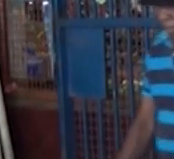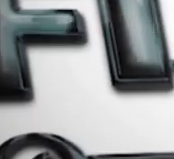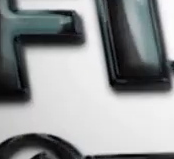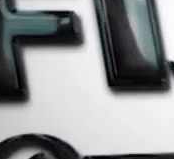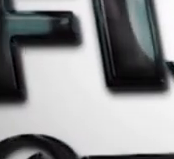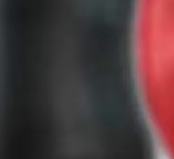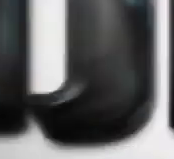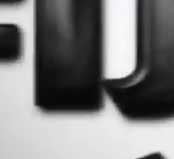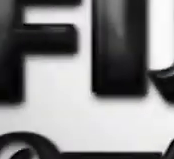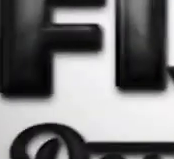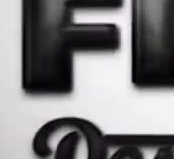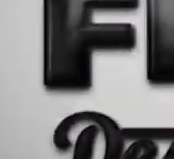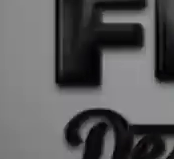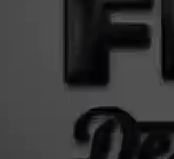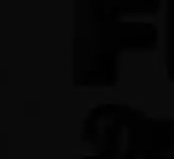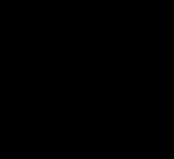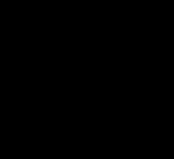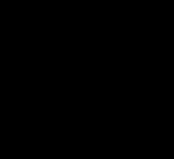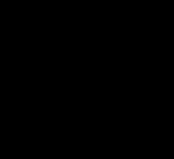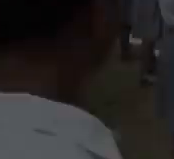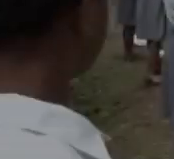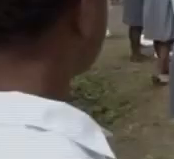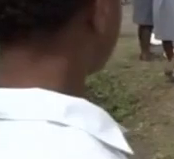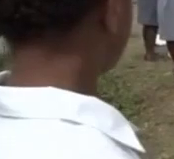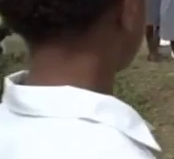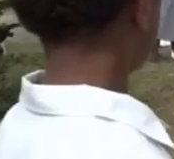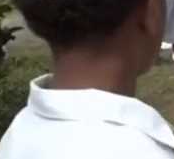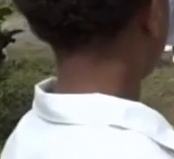Radio Fiji 2, Tezhki Dharkan